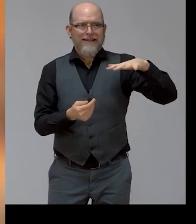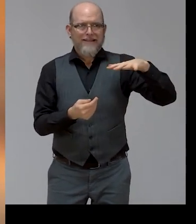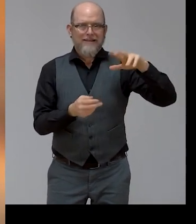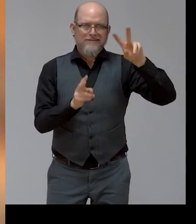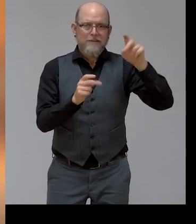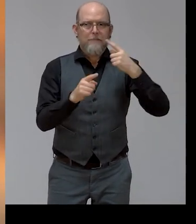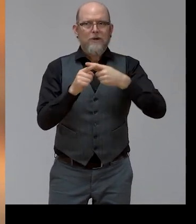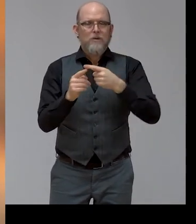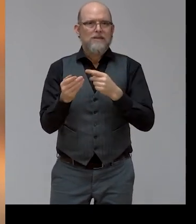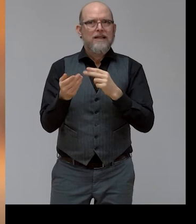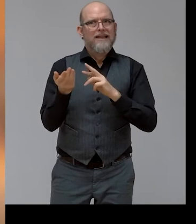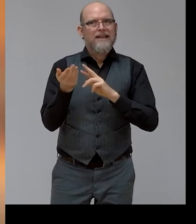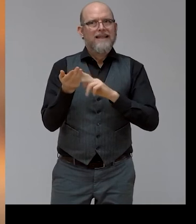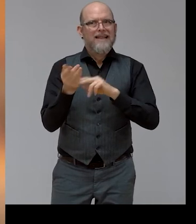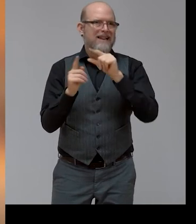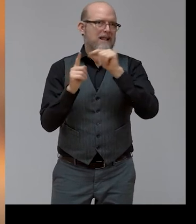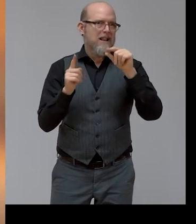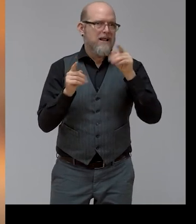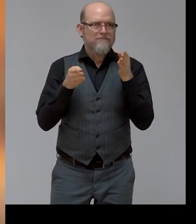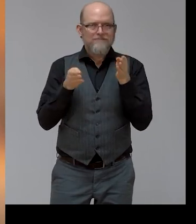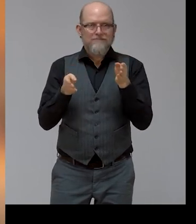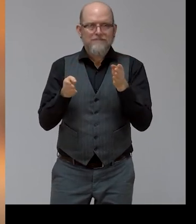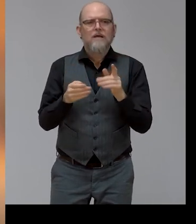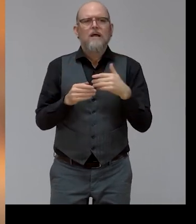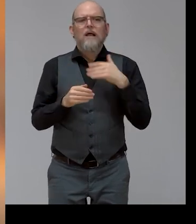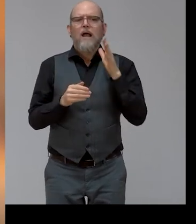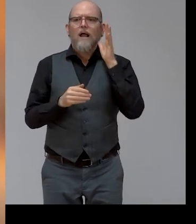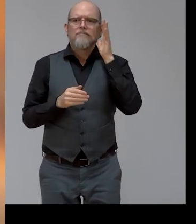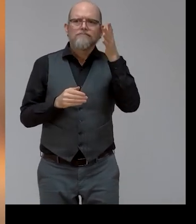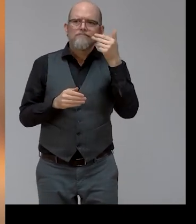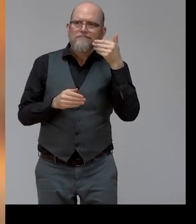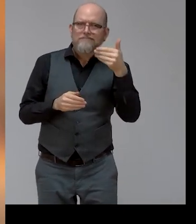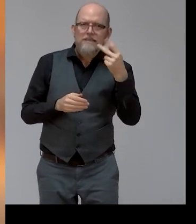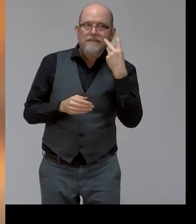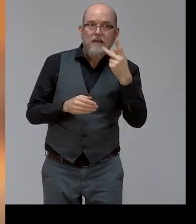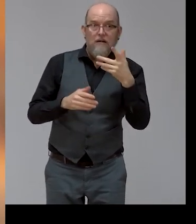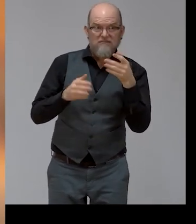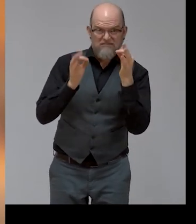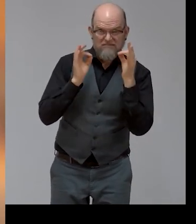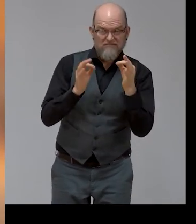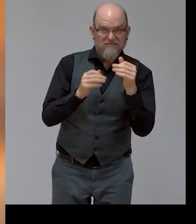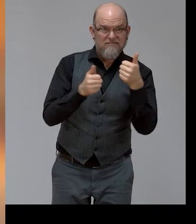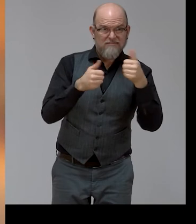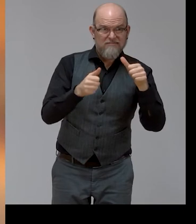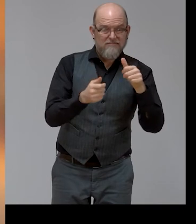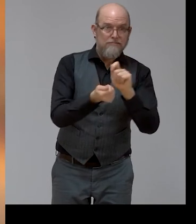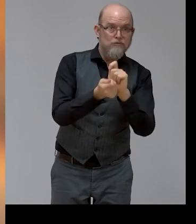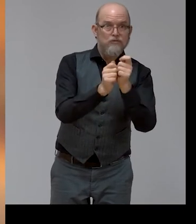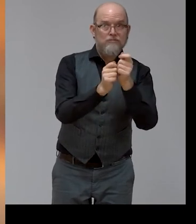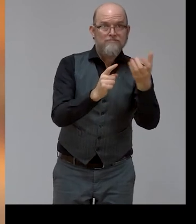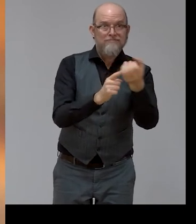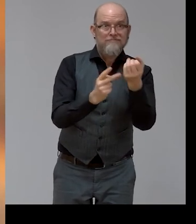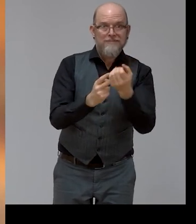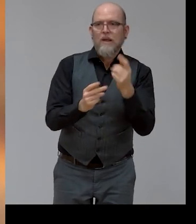proof of the pudding is in the eating. Will this inclusive recovery also work for